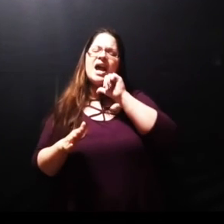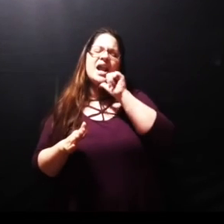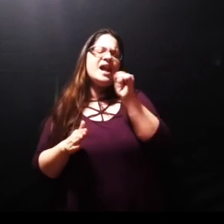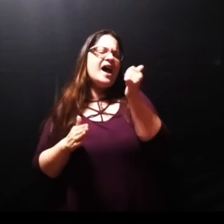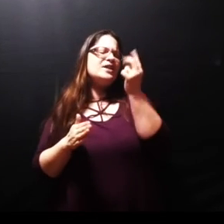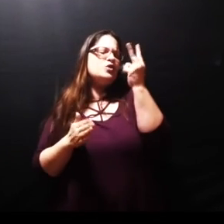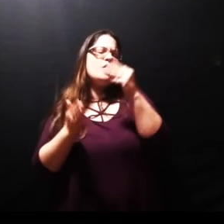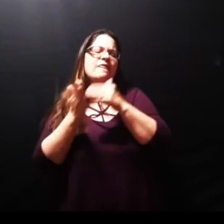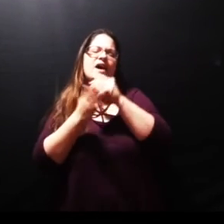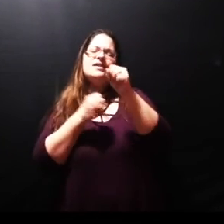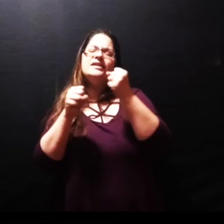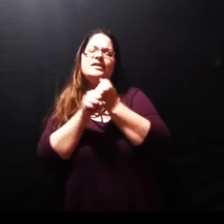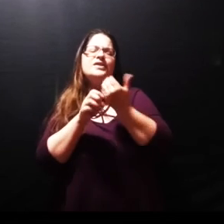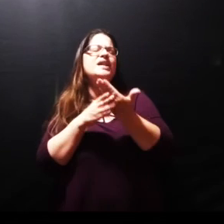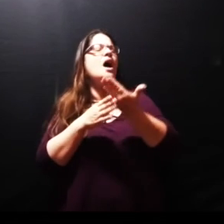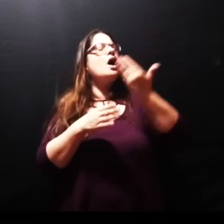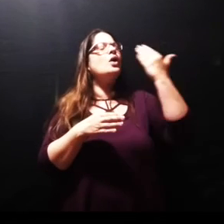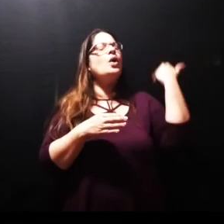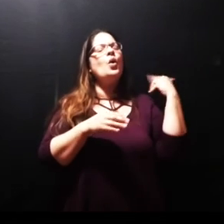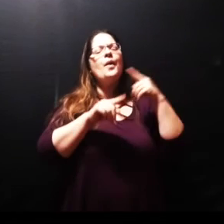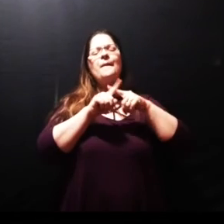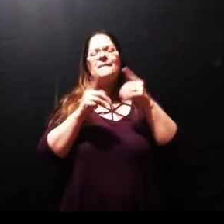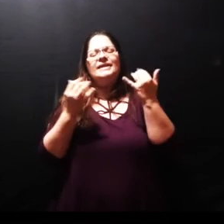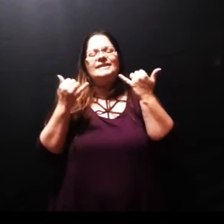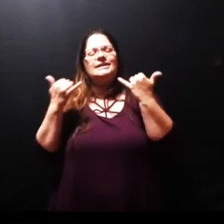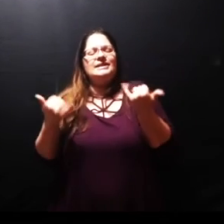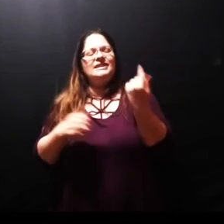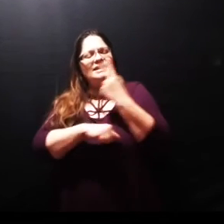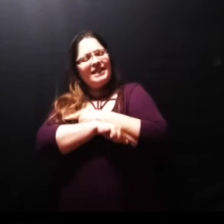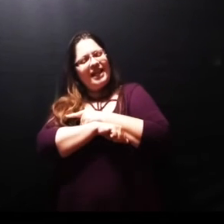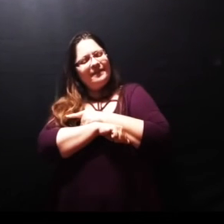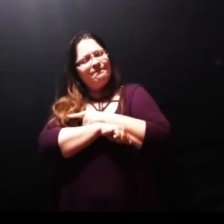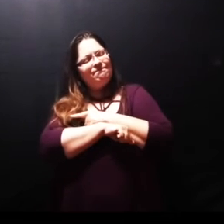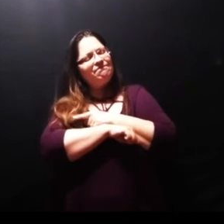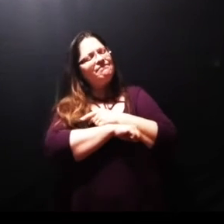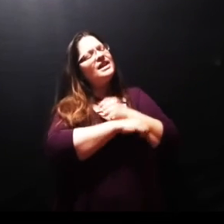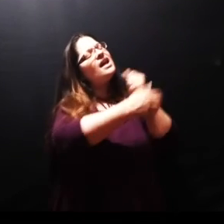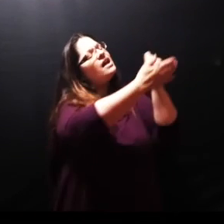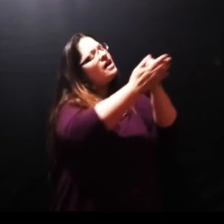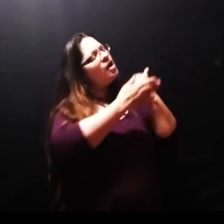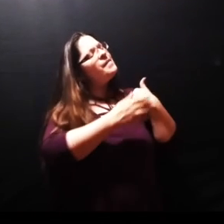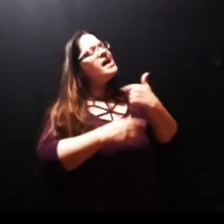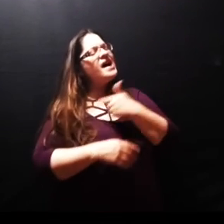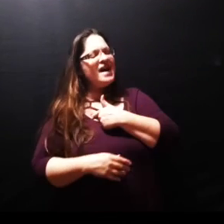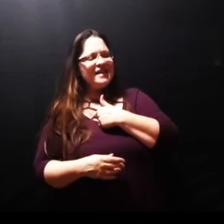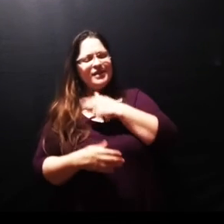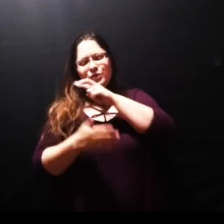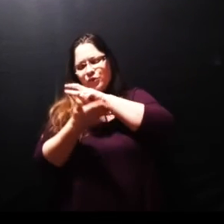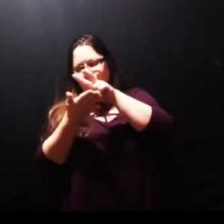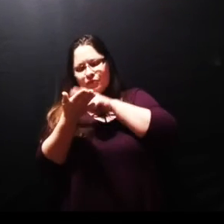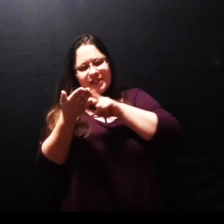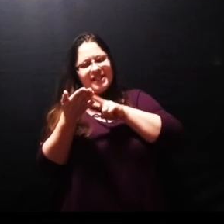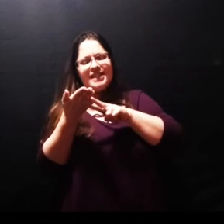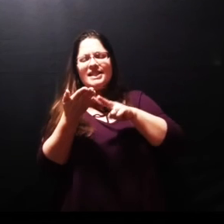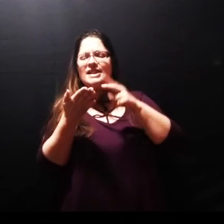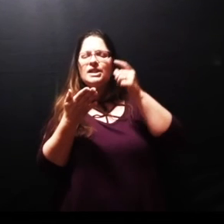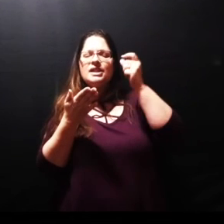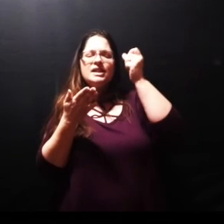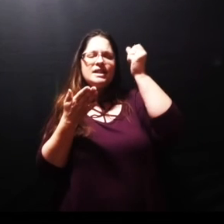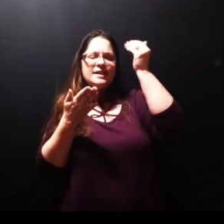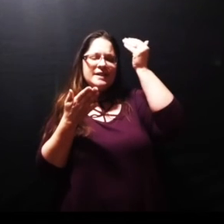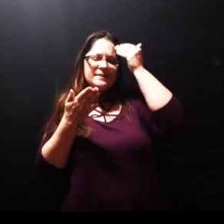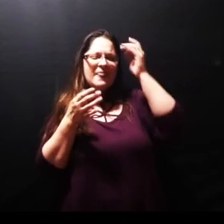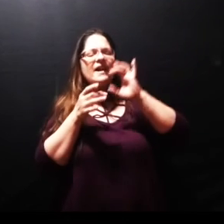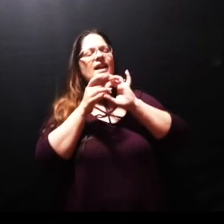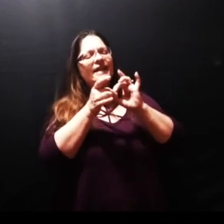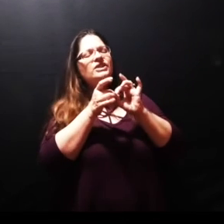years ago don't let us read this passage and see something that happened and it doesn't apply to us you still work your miracles in our lives